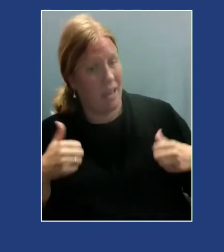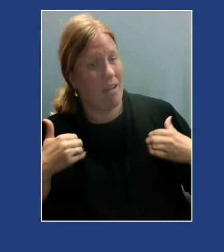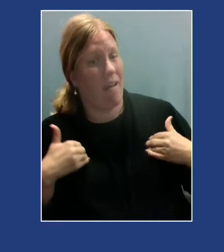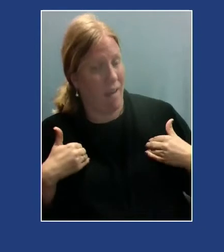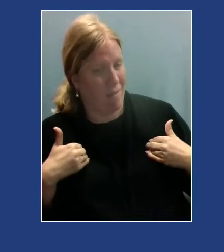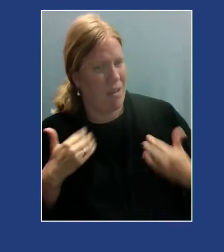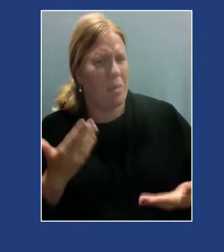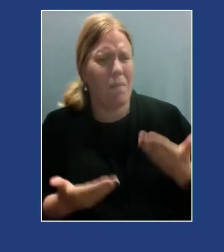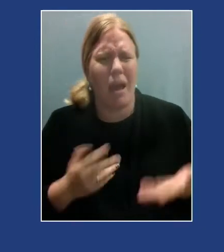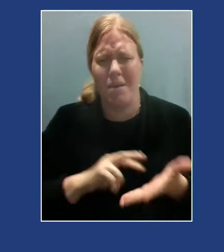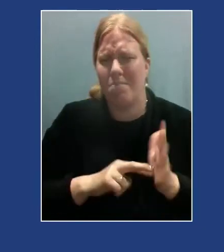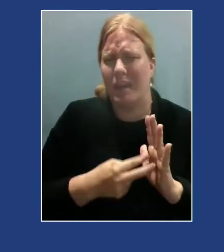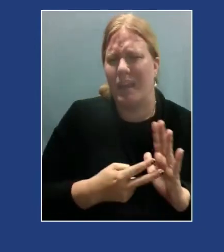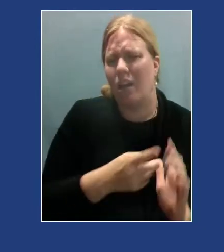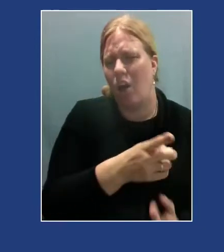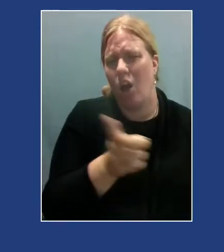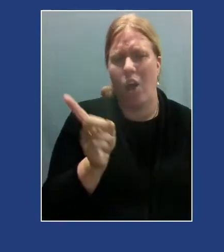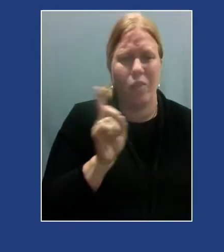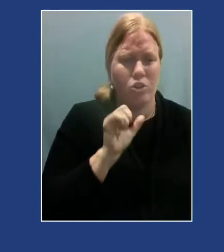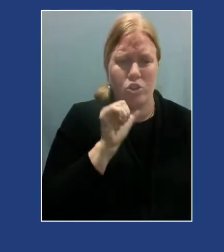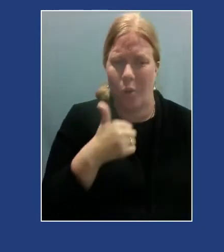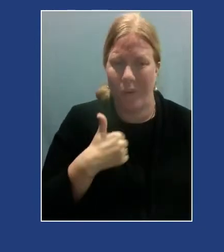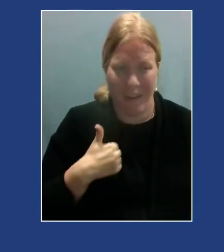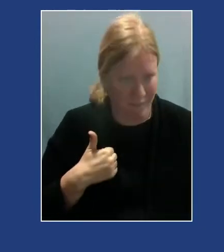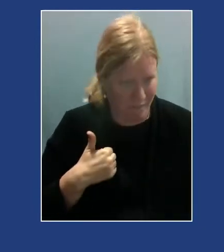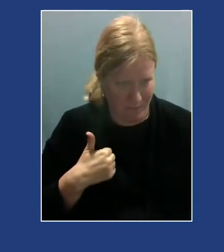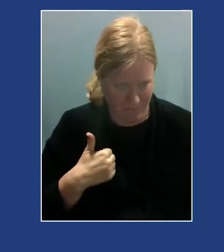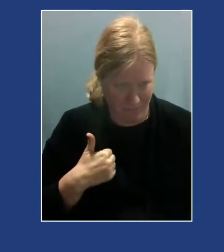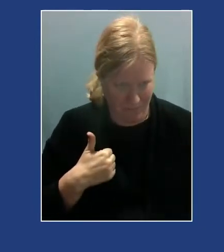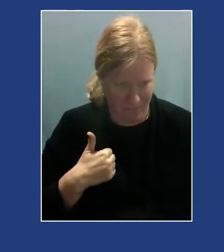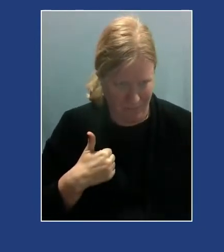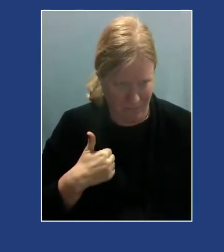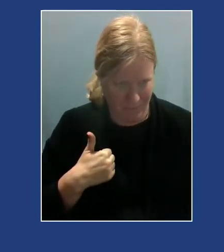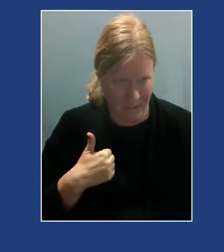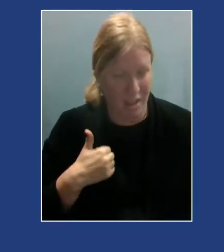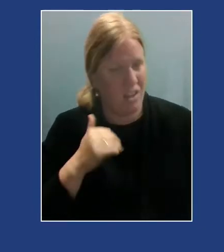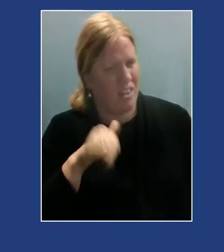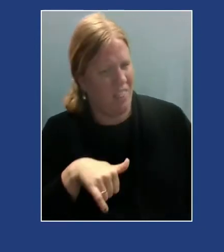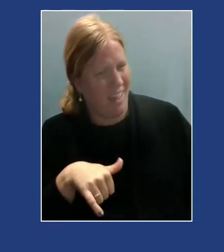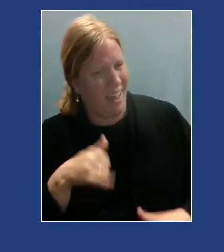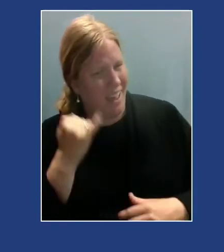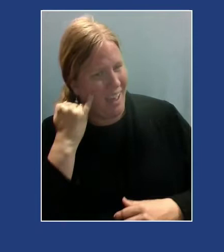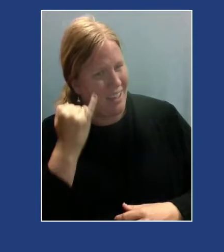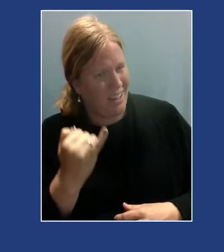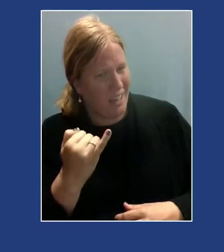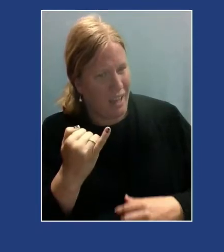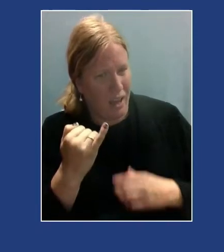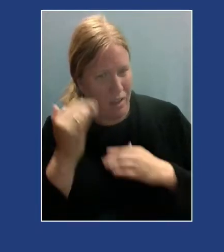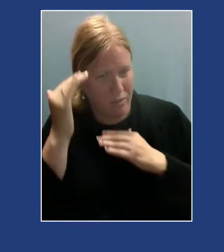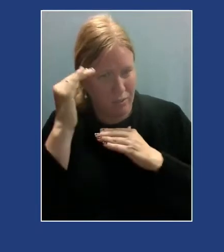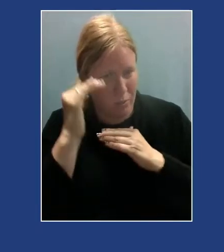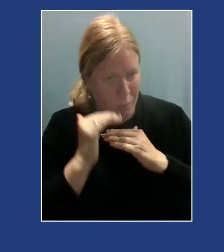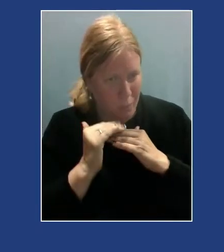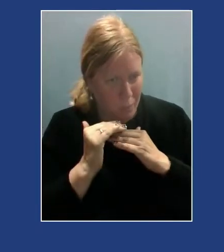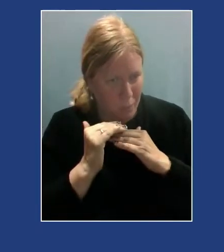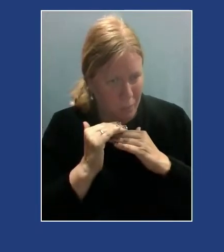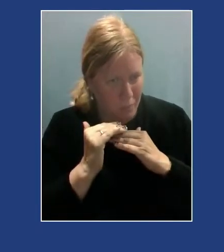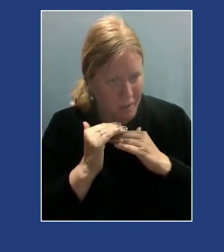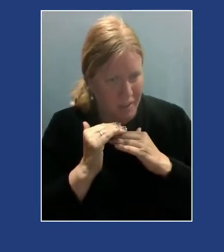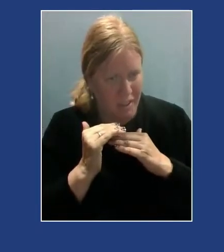mean that others do not have. And so that idea of scarcity, a lot of my clients of color have